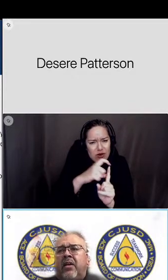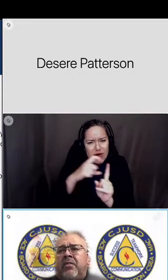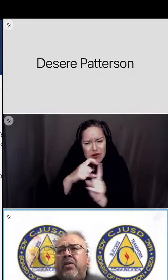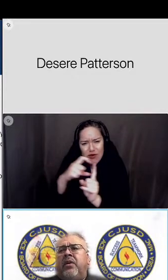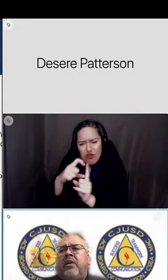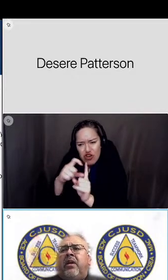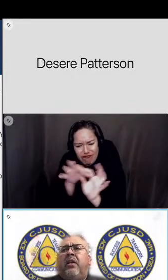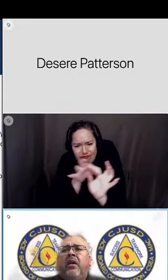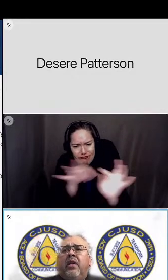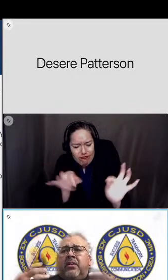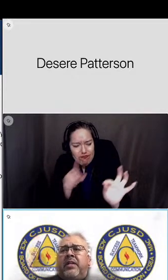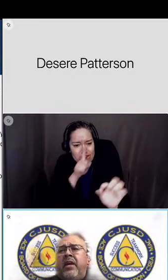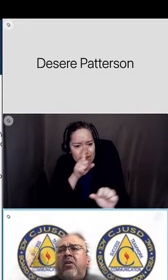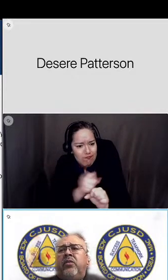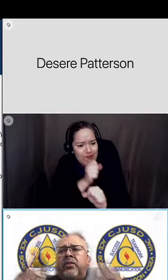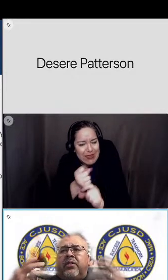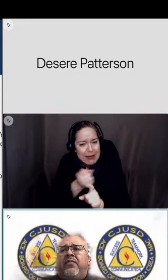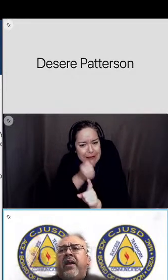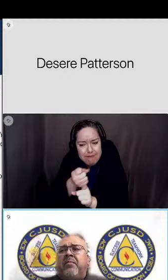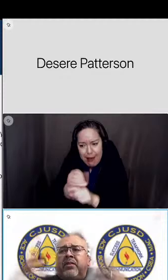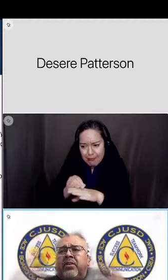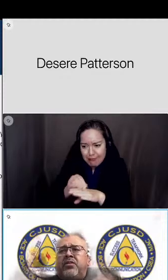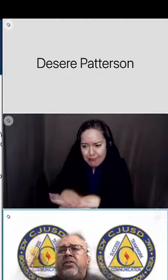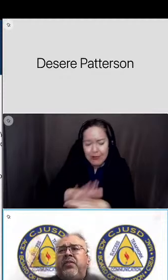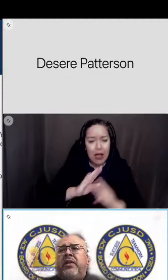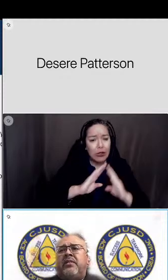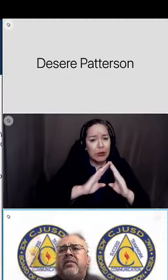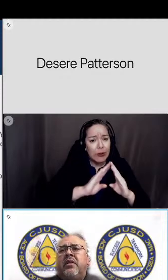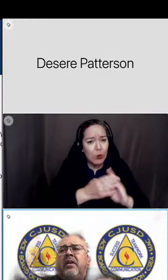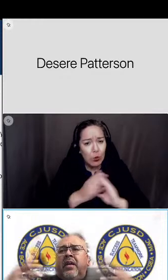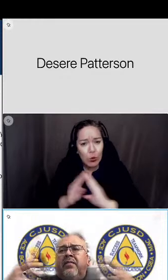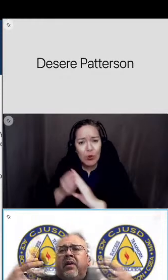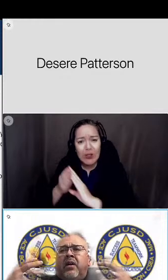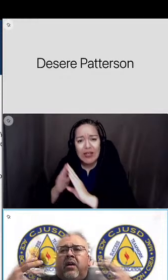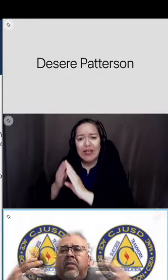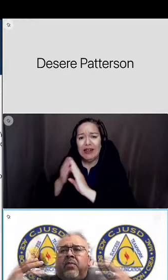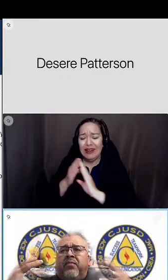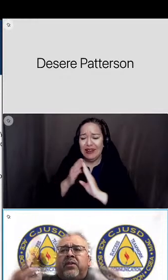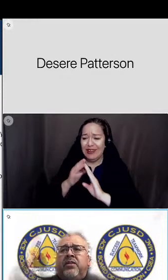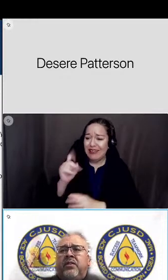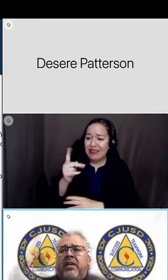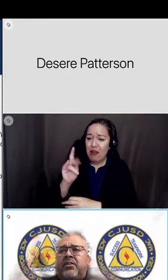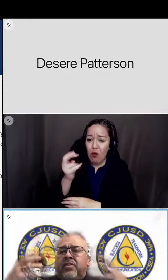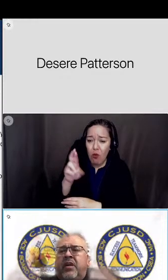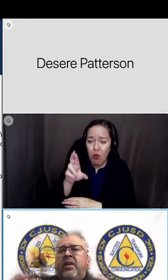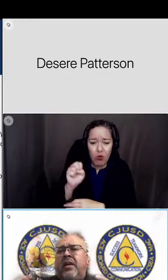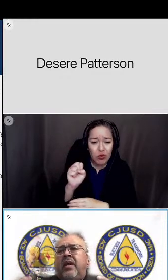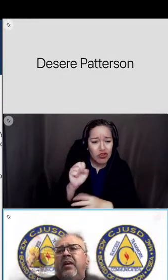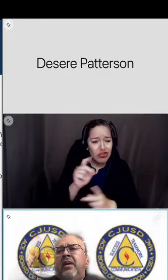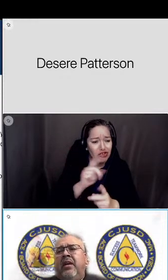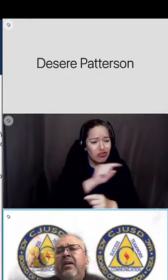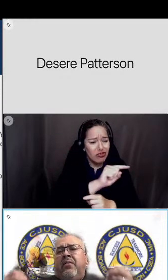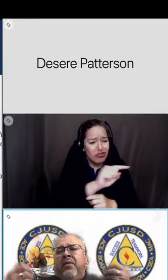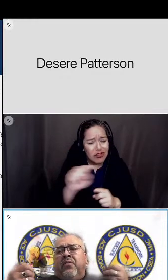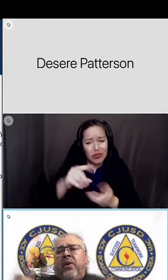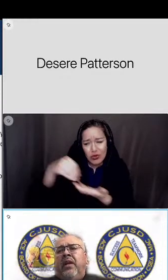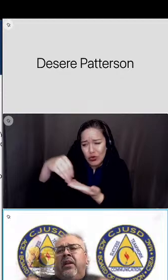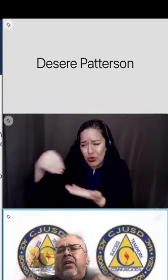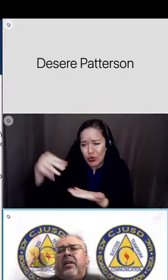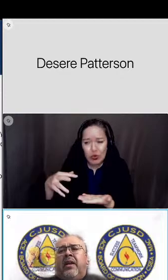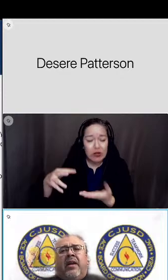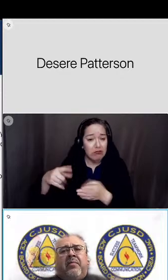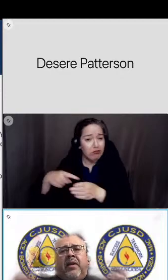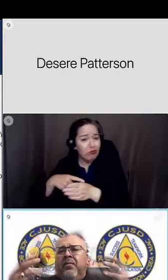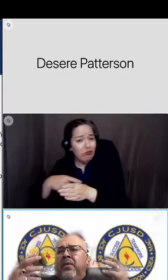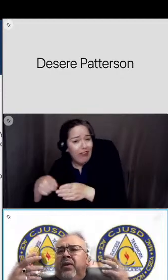impacted our community. our stakeholders our families our students even our our professional teachers all of that we